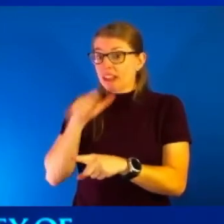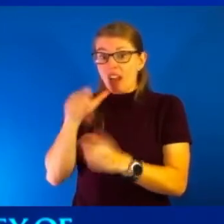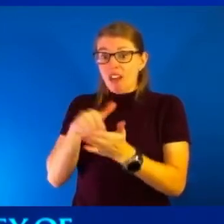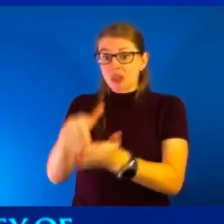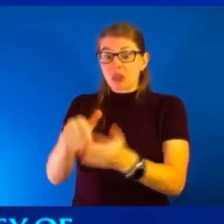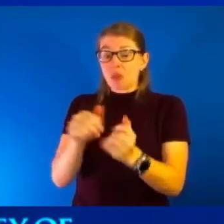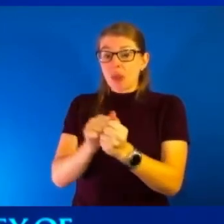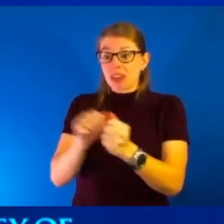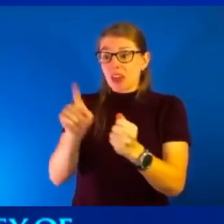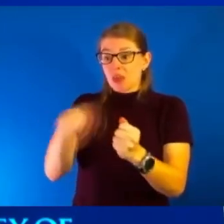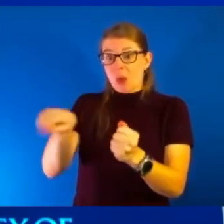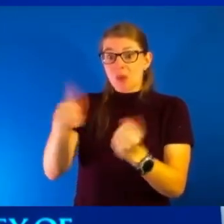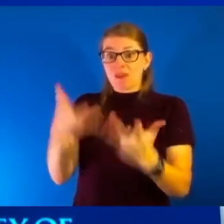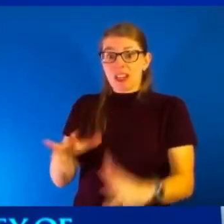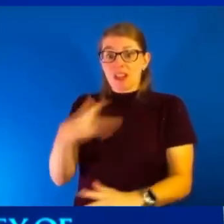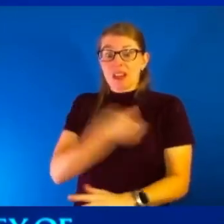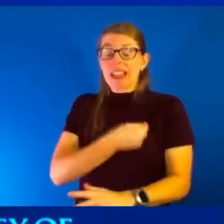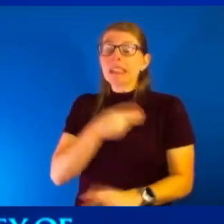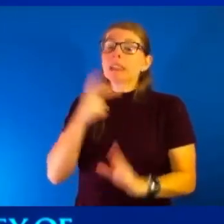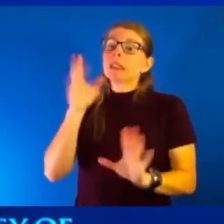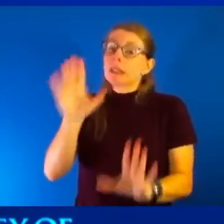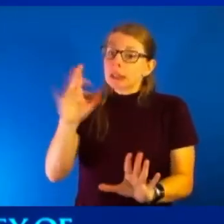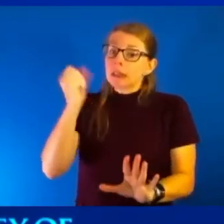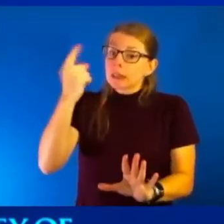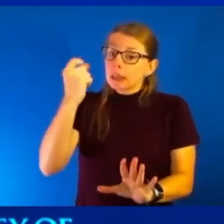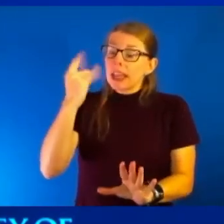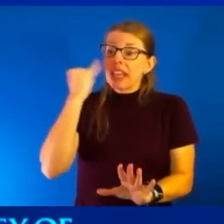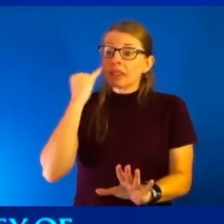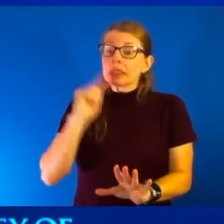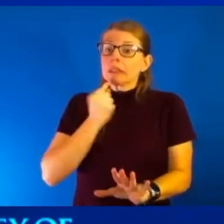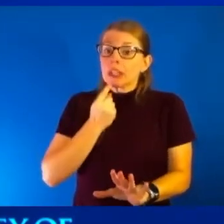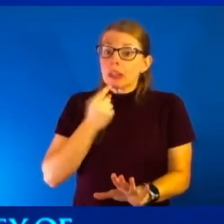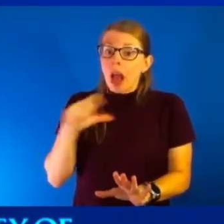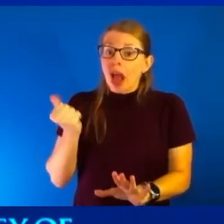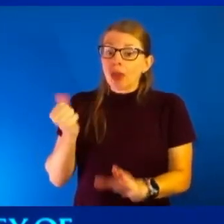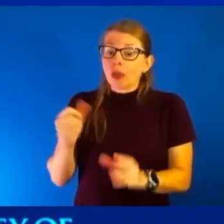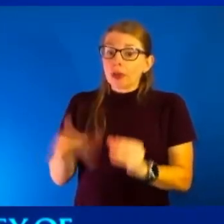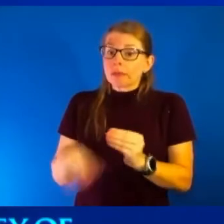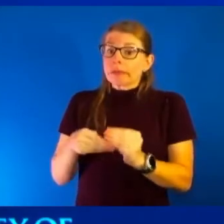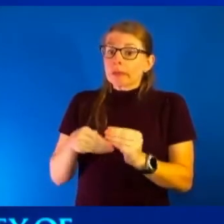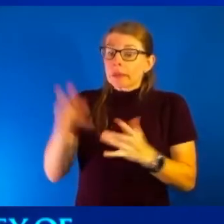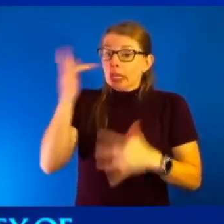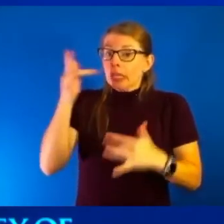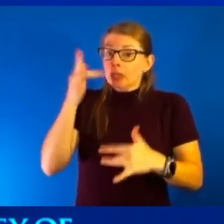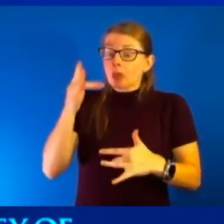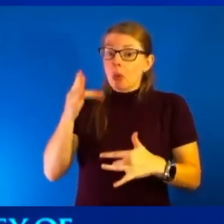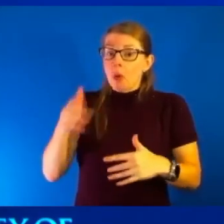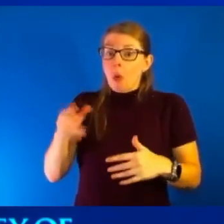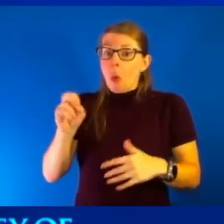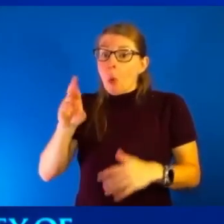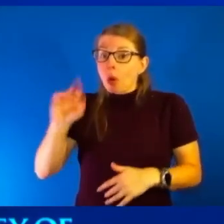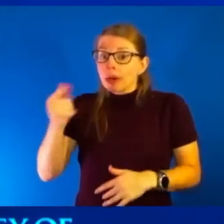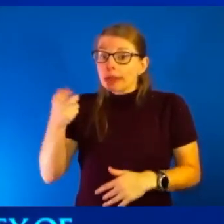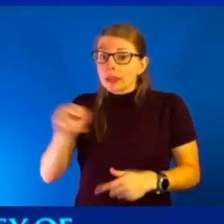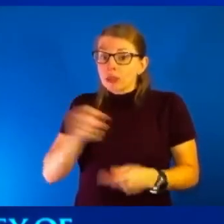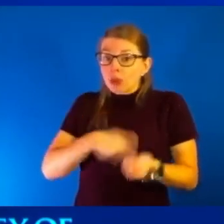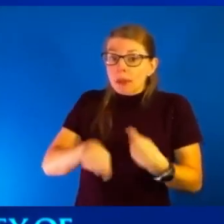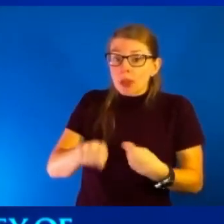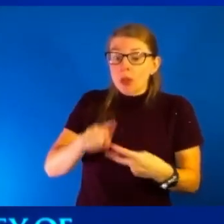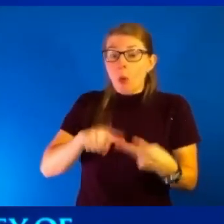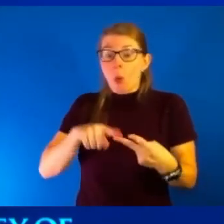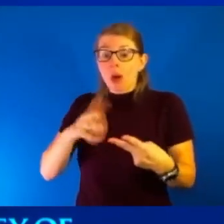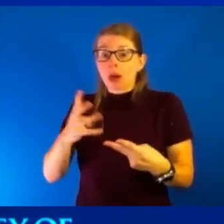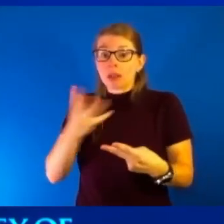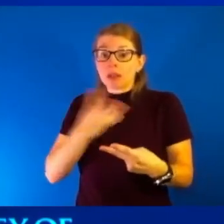unless you had really severe other illnesses, like you've had an organ transplant and you had advanced cancer chemotherapy or other drugs to suppress your immune